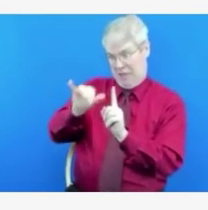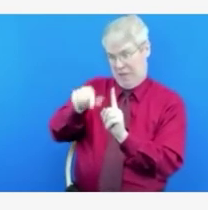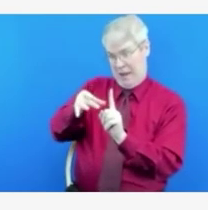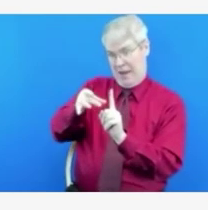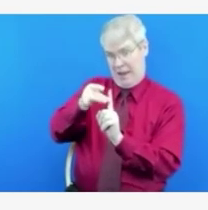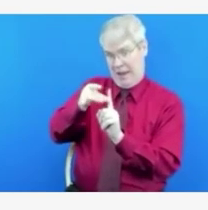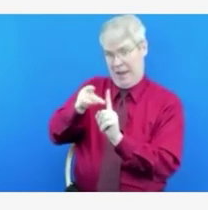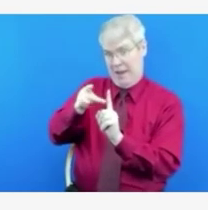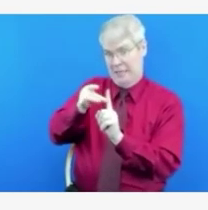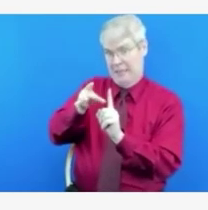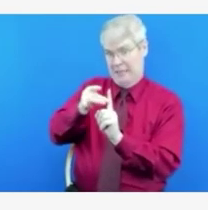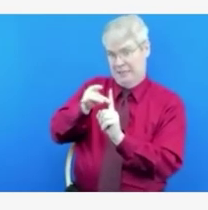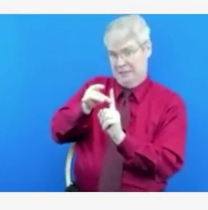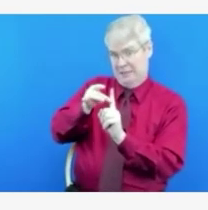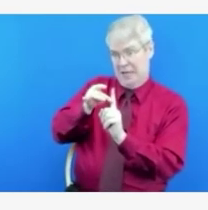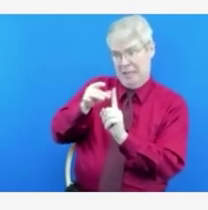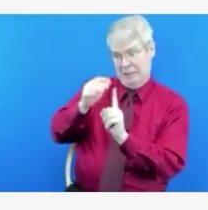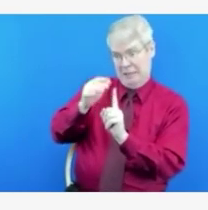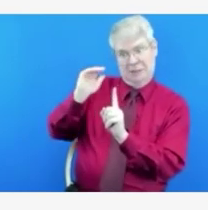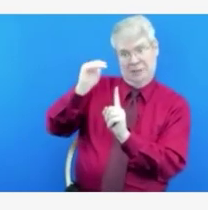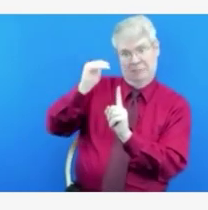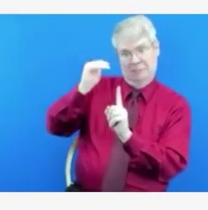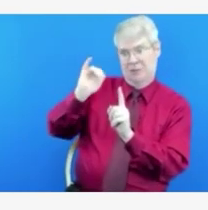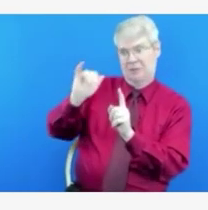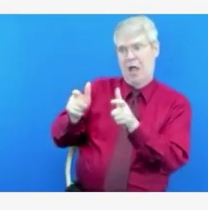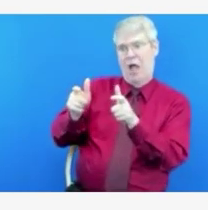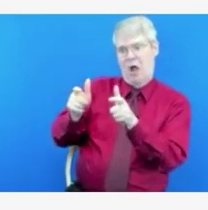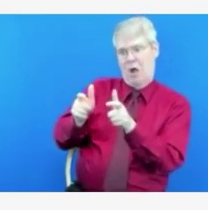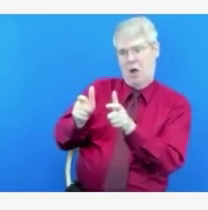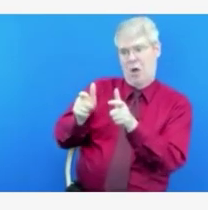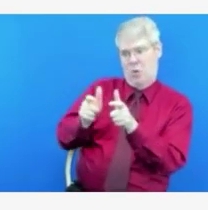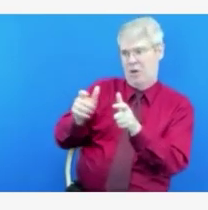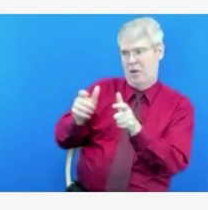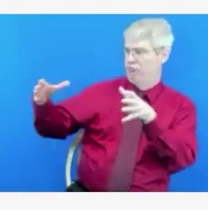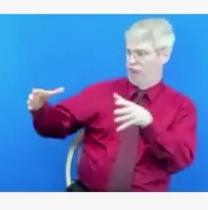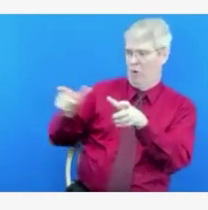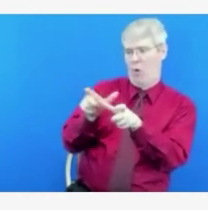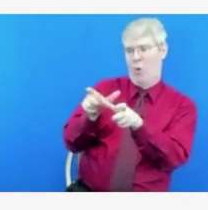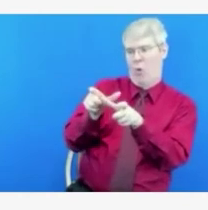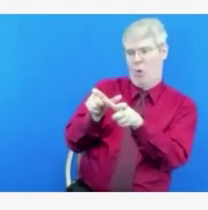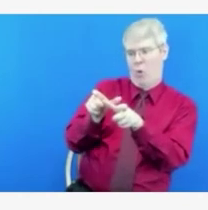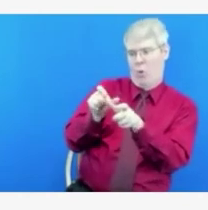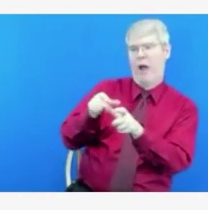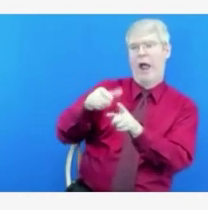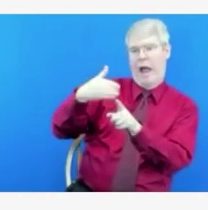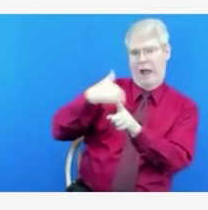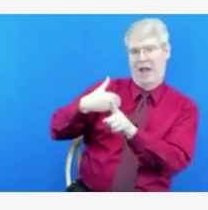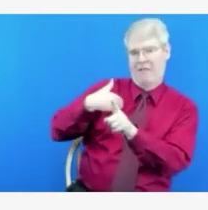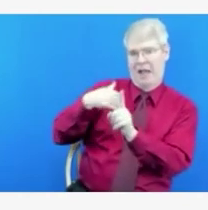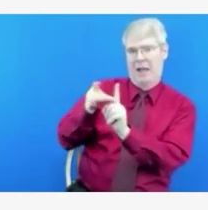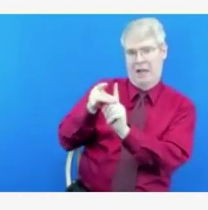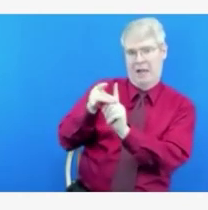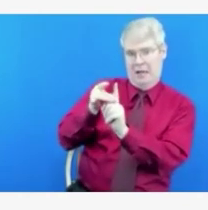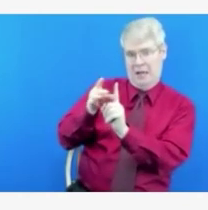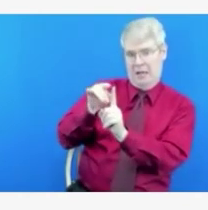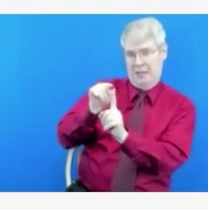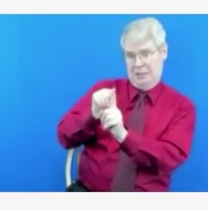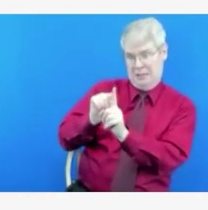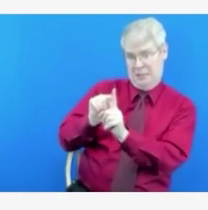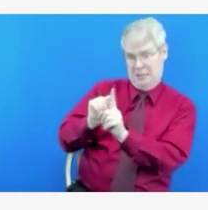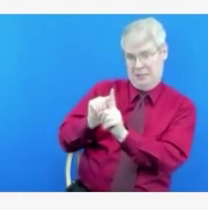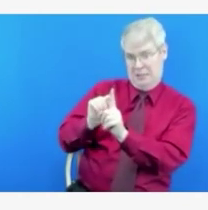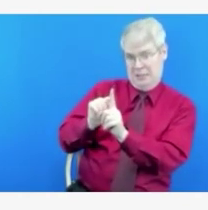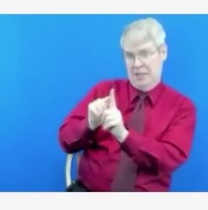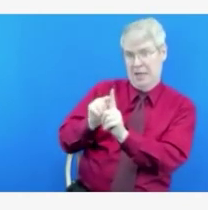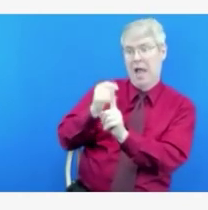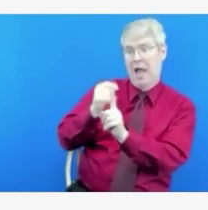I think if I see a decline in the percent positivity again this week, I think we'll lean more